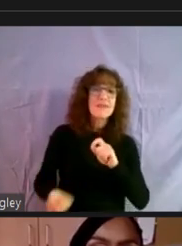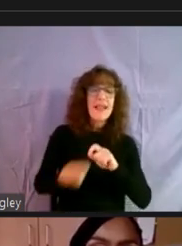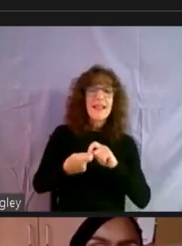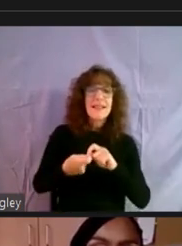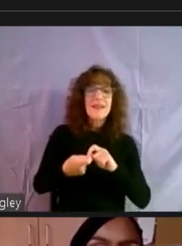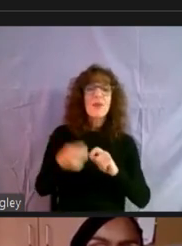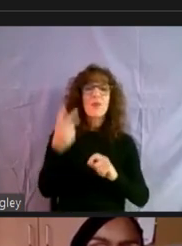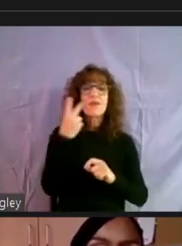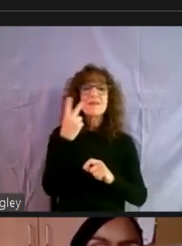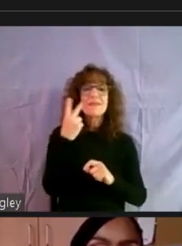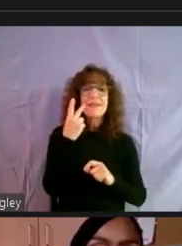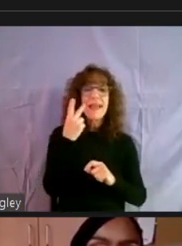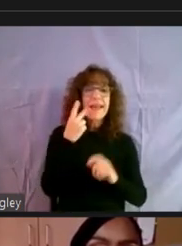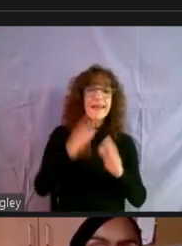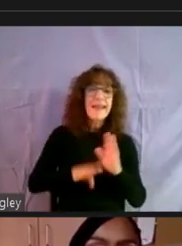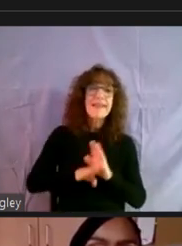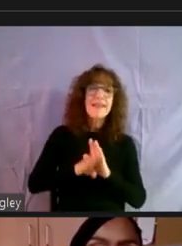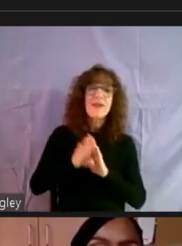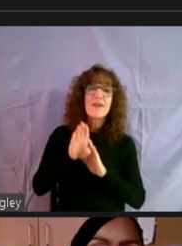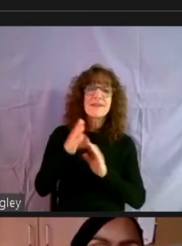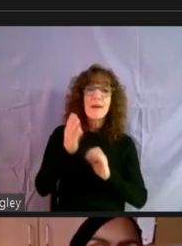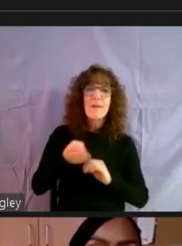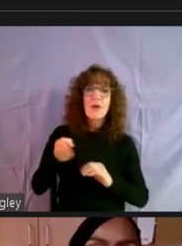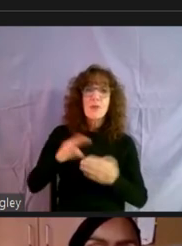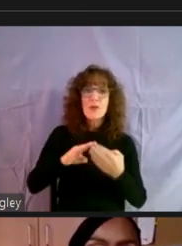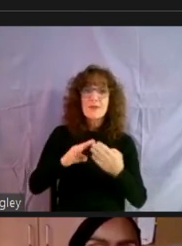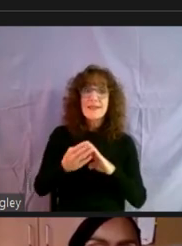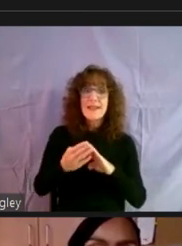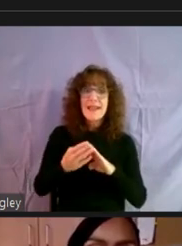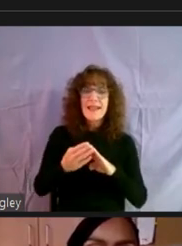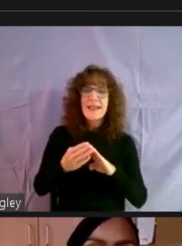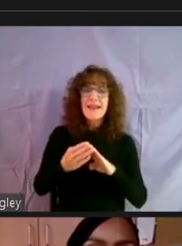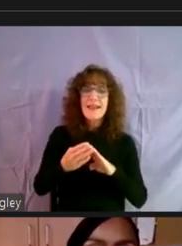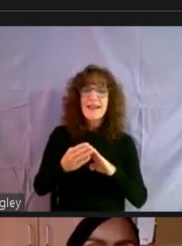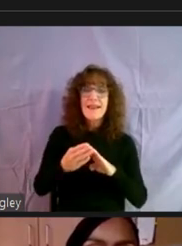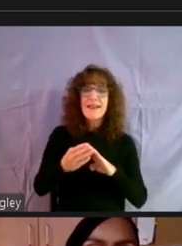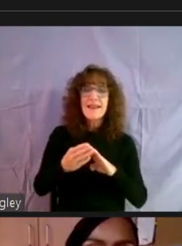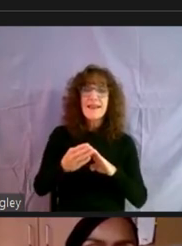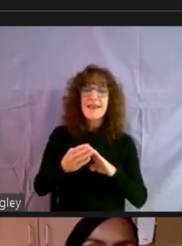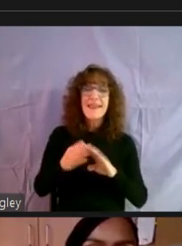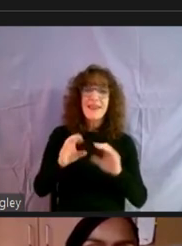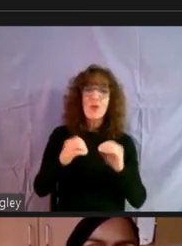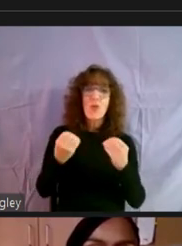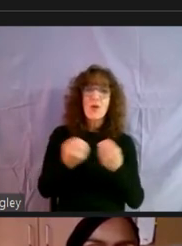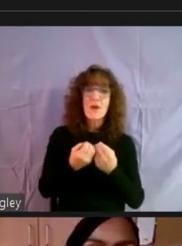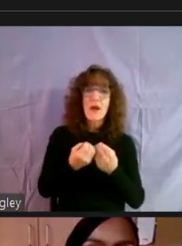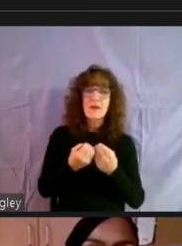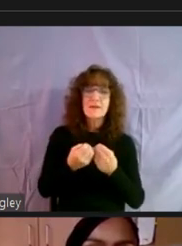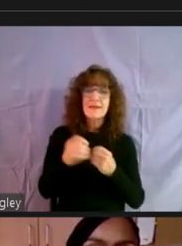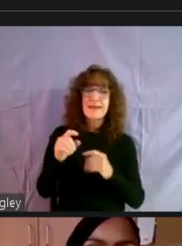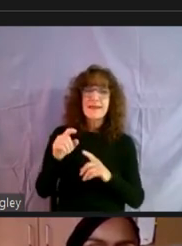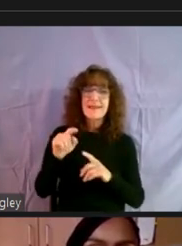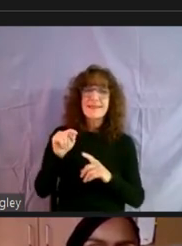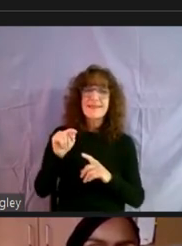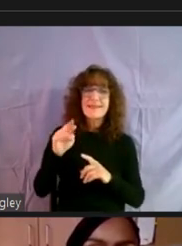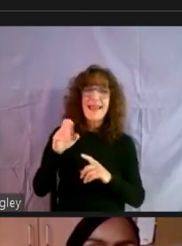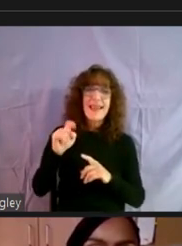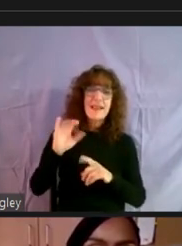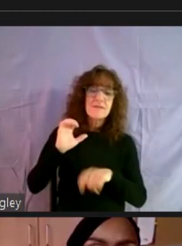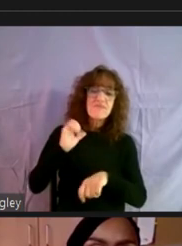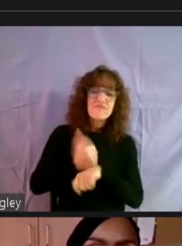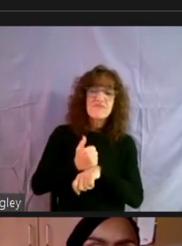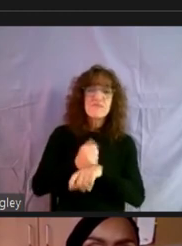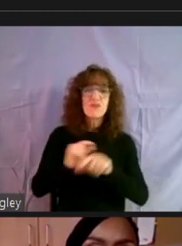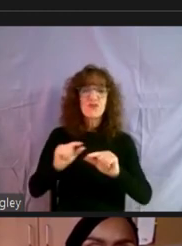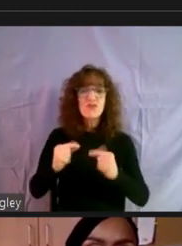We are seeing an uptick, uh, in Baltimore city and elsewhere, uh, in organizing in tenants, forming and asking questions about their